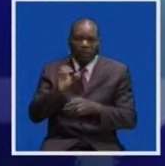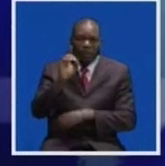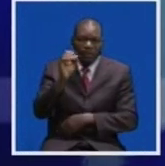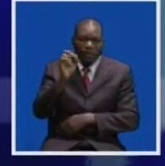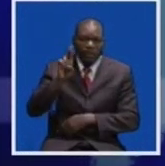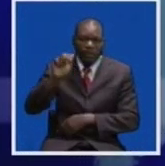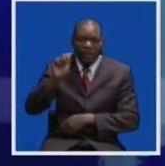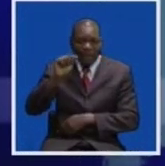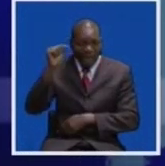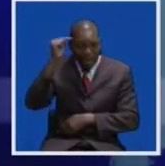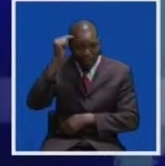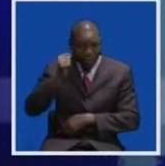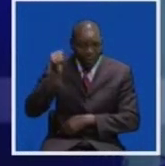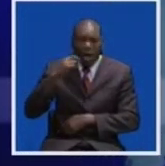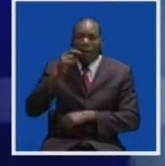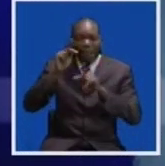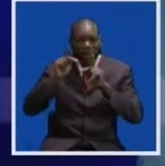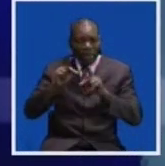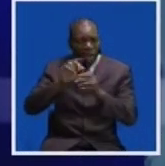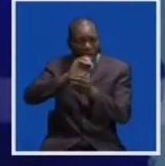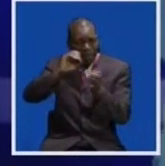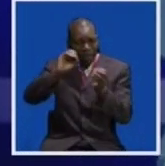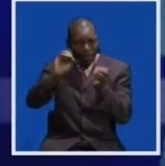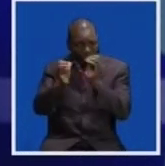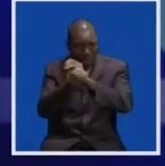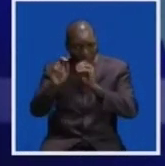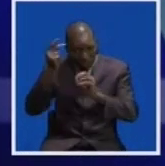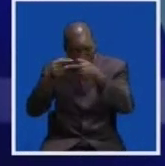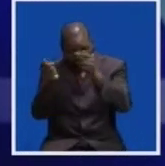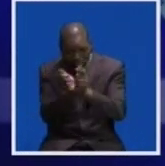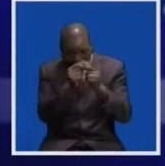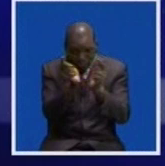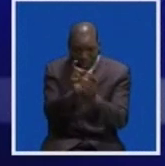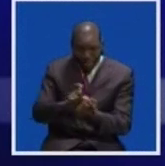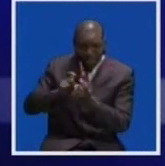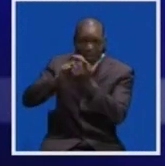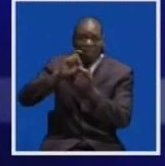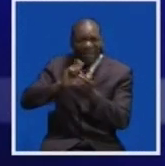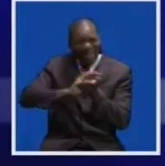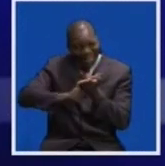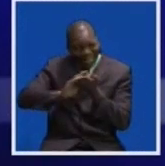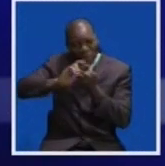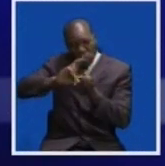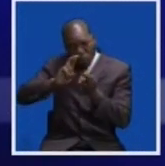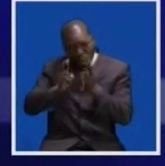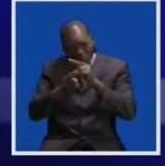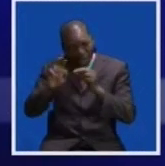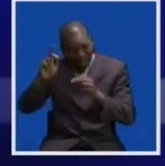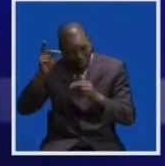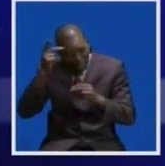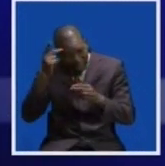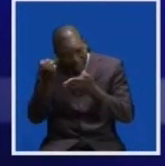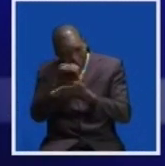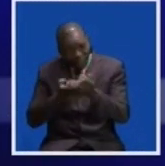Government Spokesperson Dora Silea challenged opposition political parties to have a clear role in enhancing the country's politics